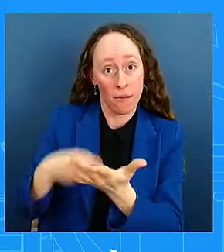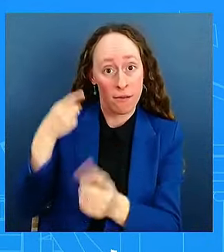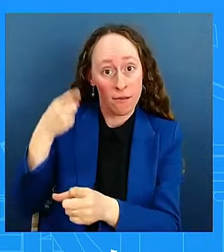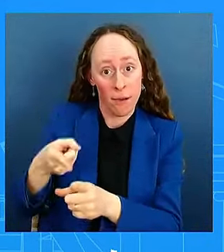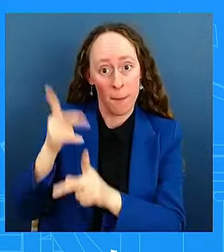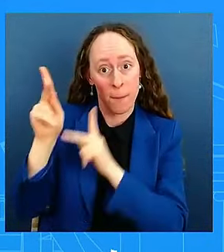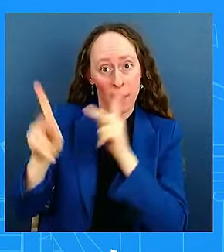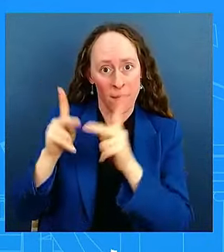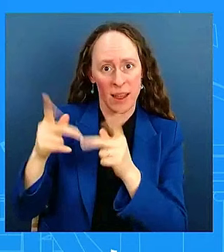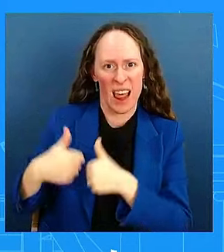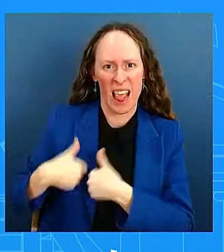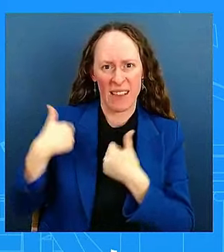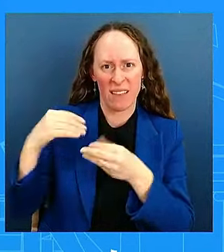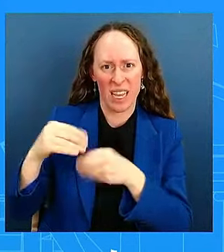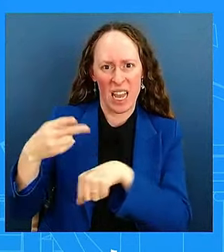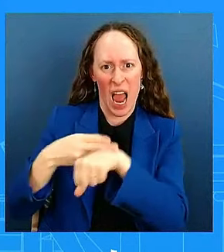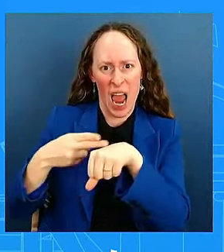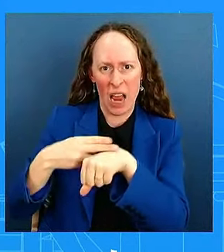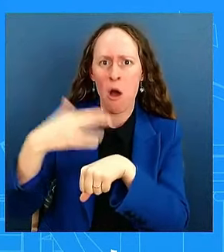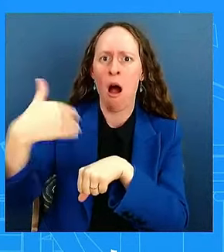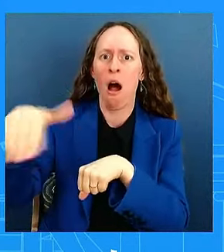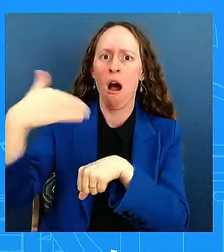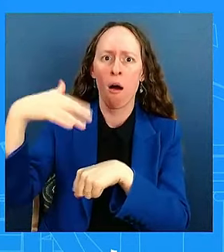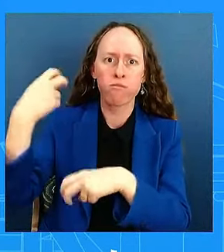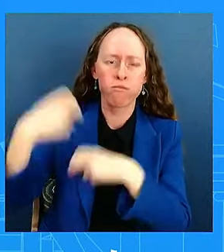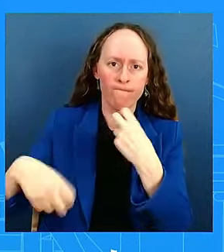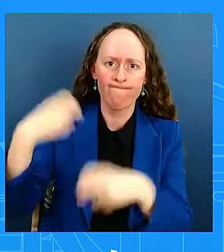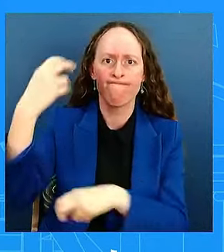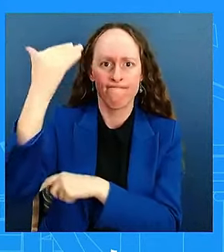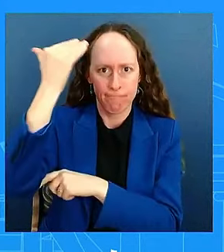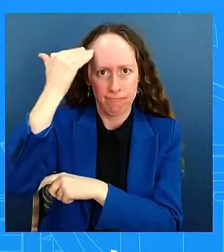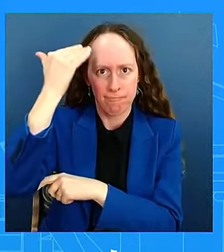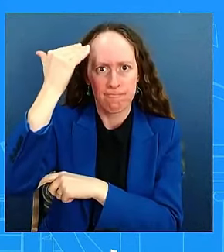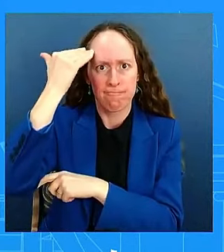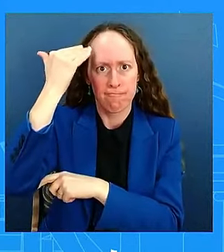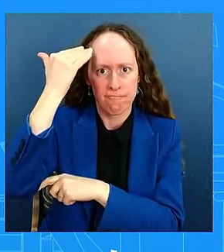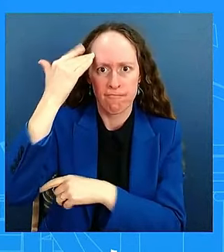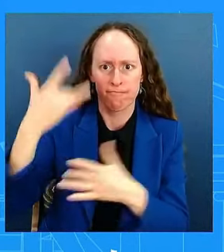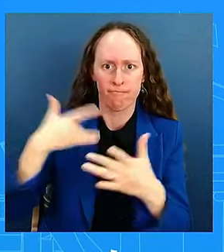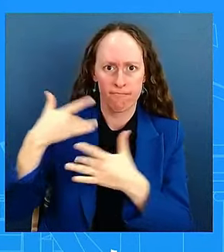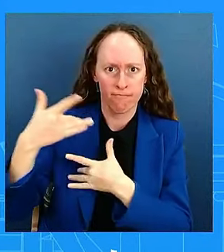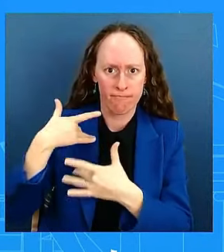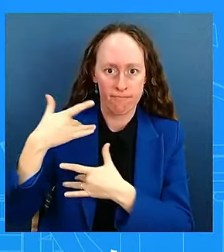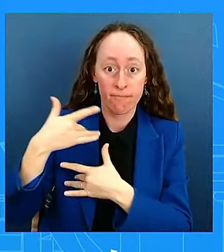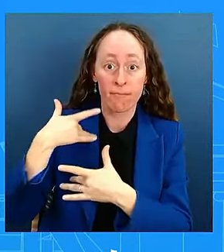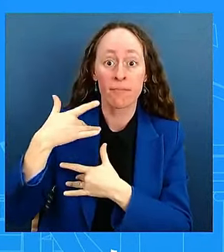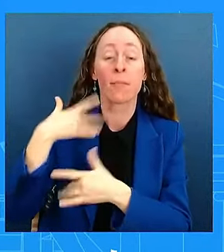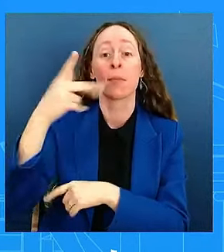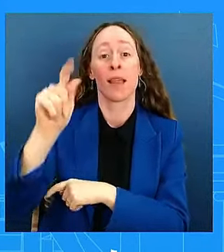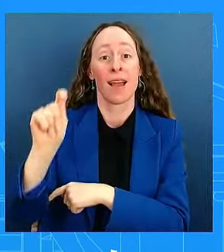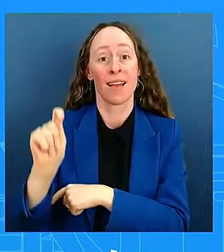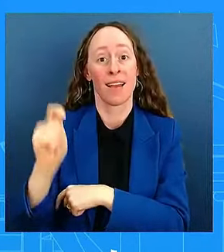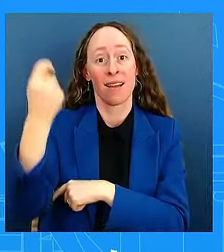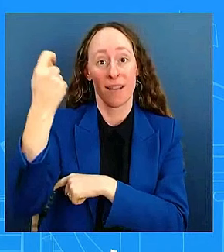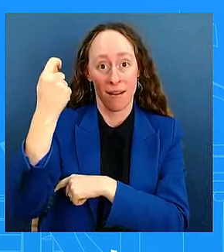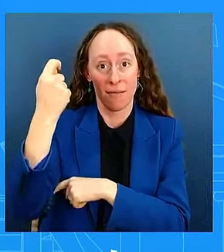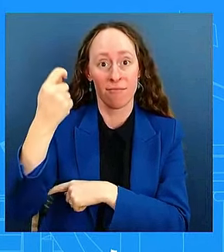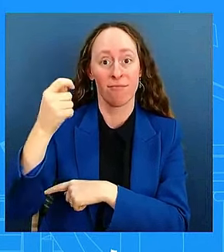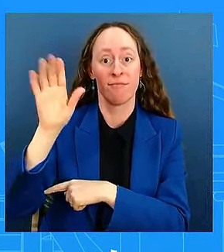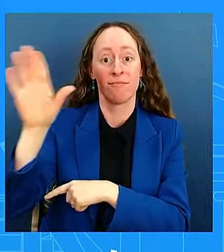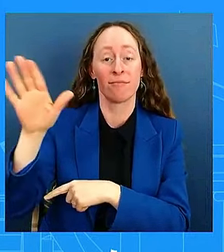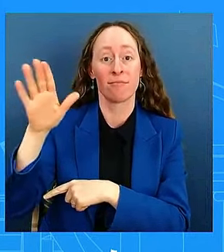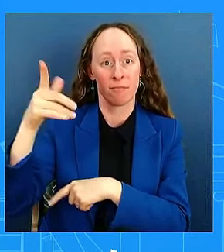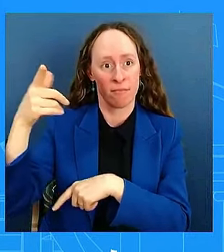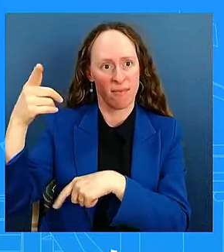despite that, despite the instability that continues, uh, the recent deployment, as you know, of MSS, uh, mission is a unique opportunity to